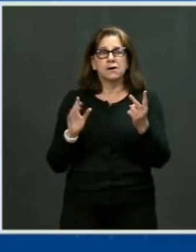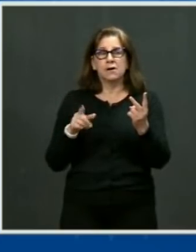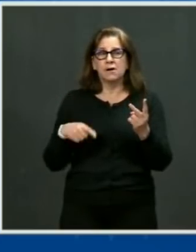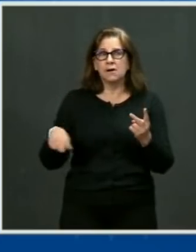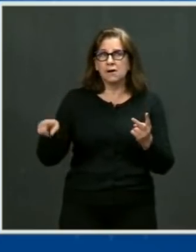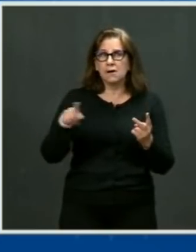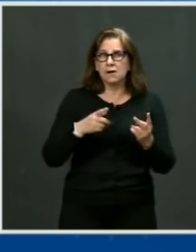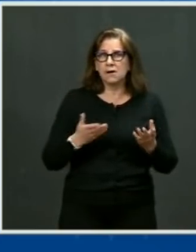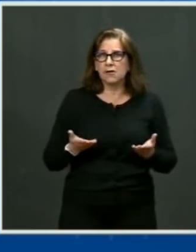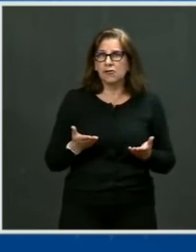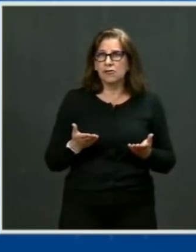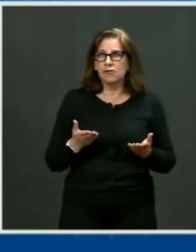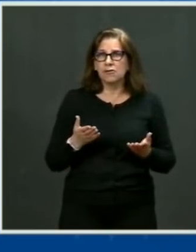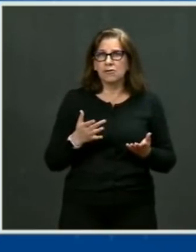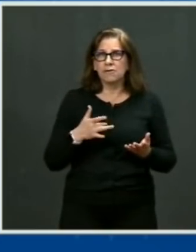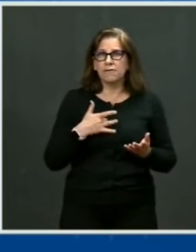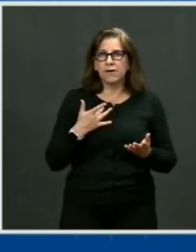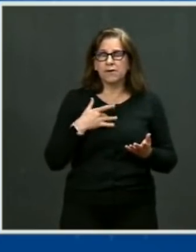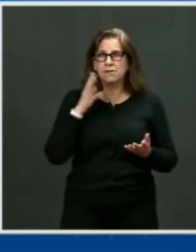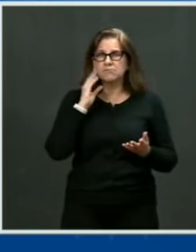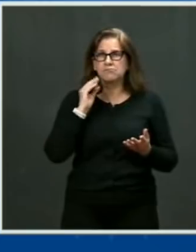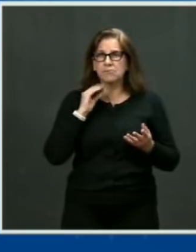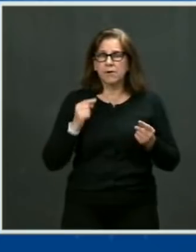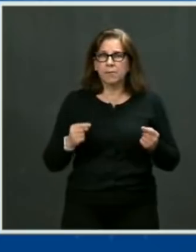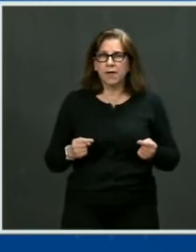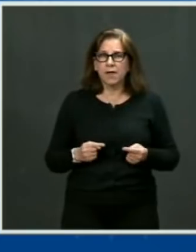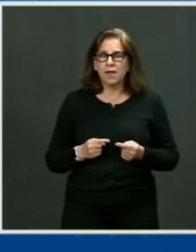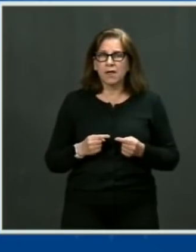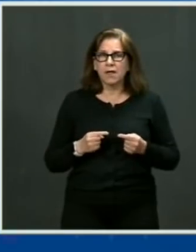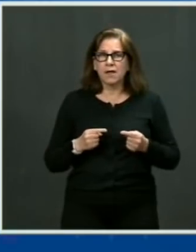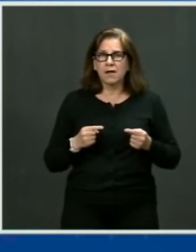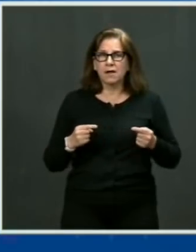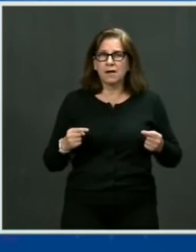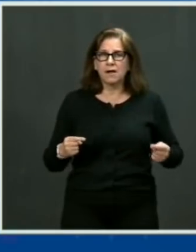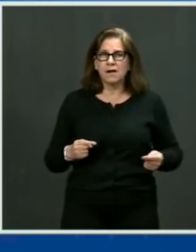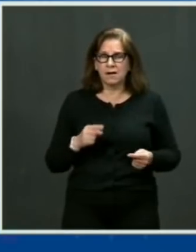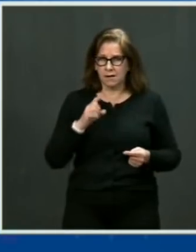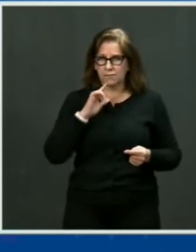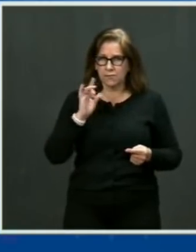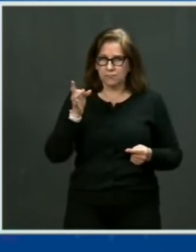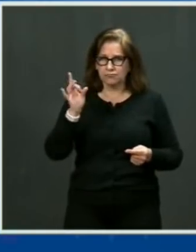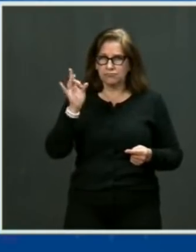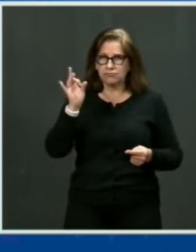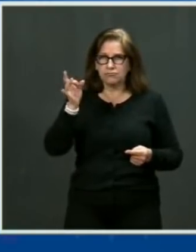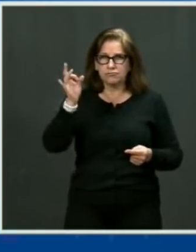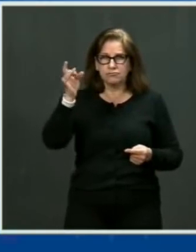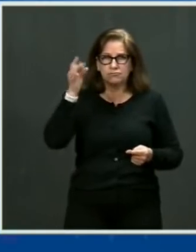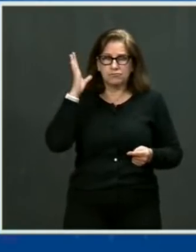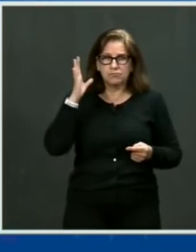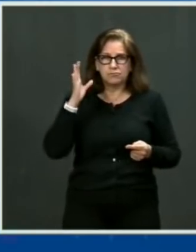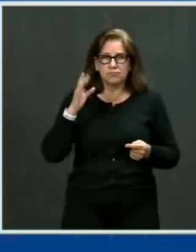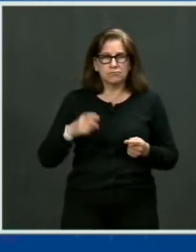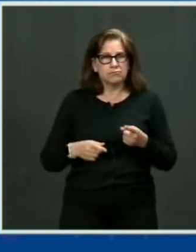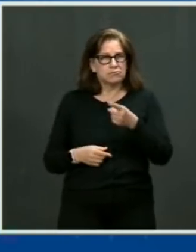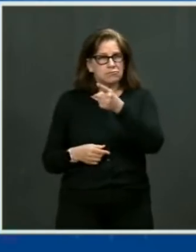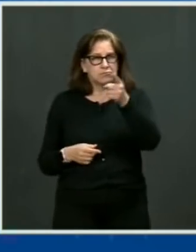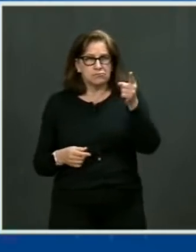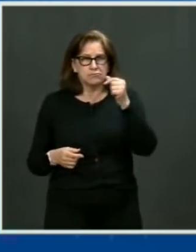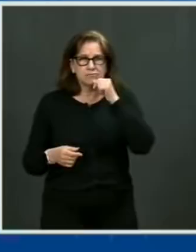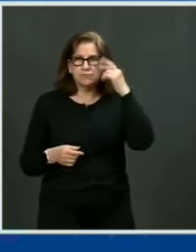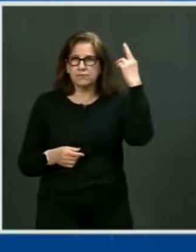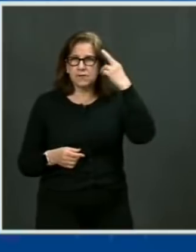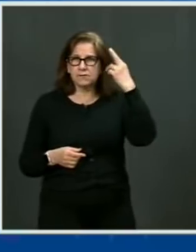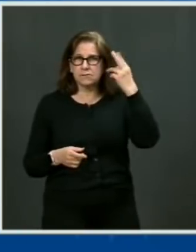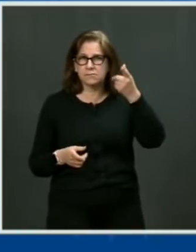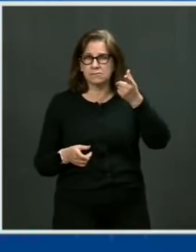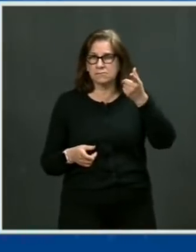And, you know, what a lot of you, hopefully many of you don't know, is you've gone through a trauma, no matter